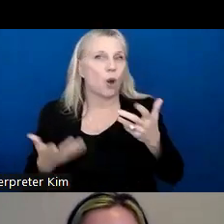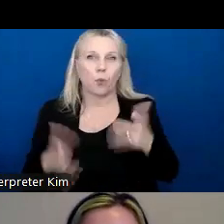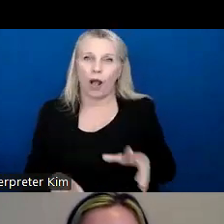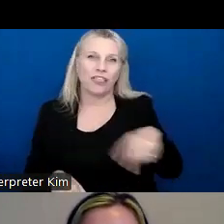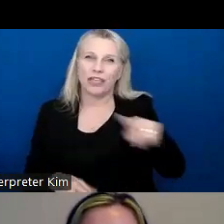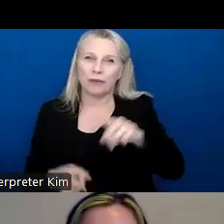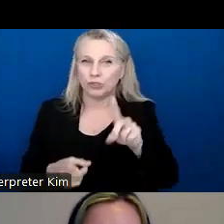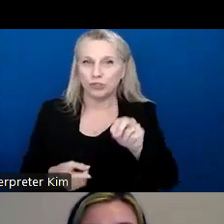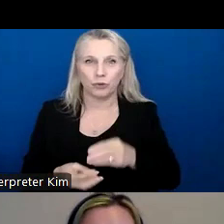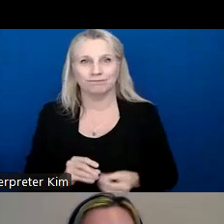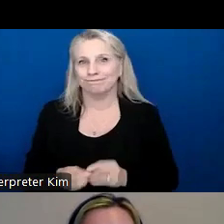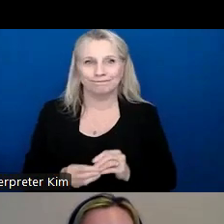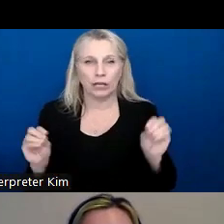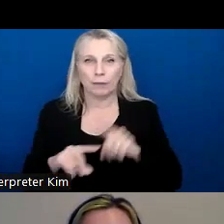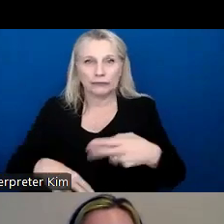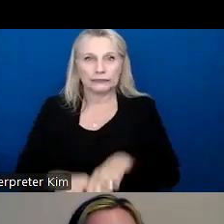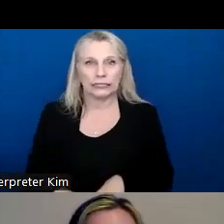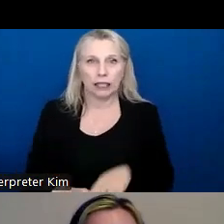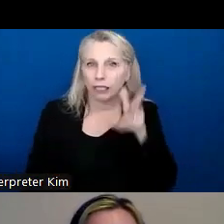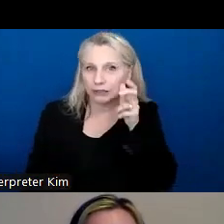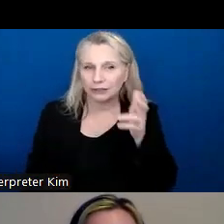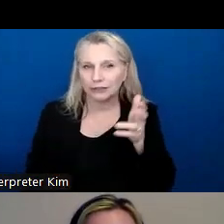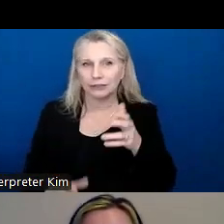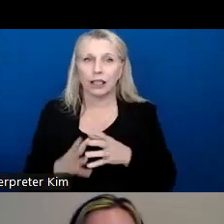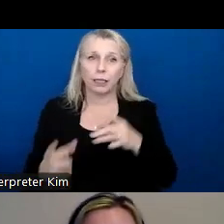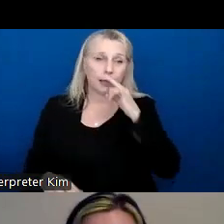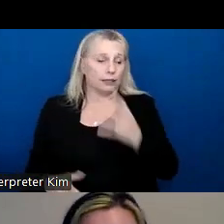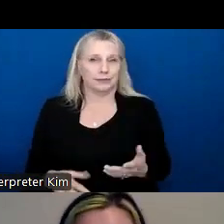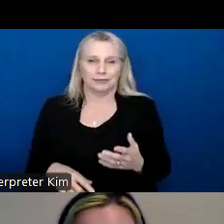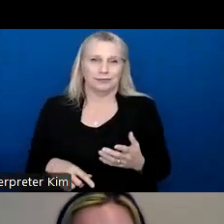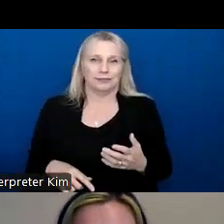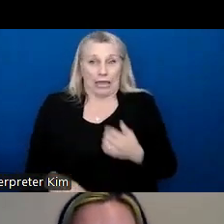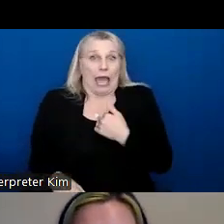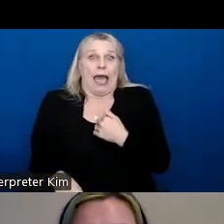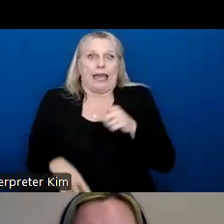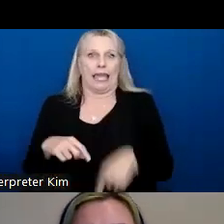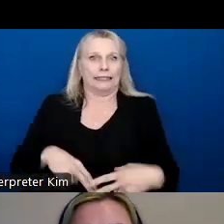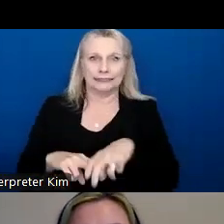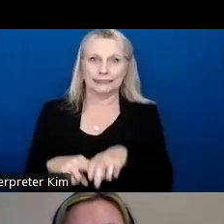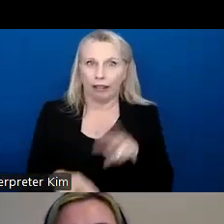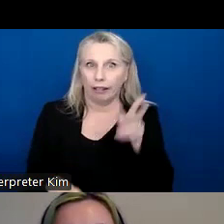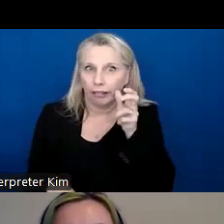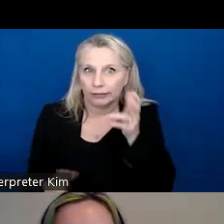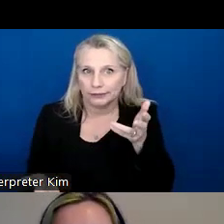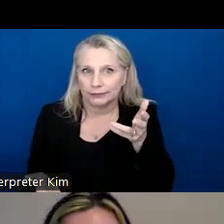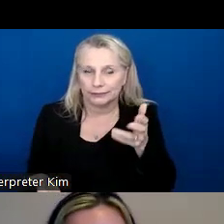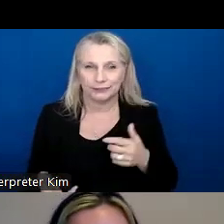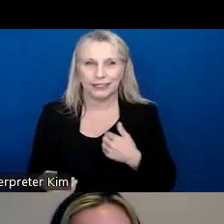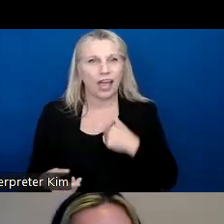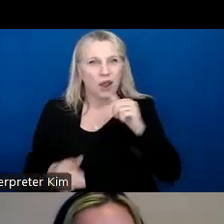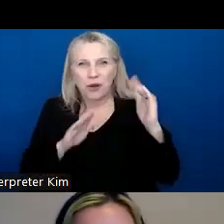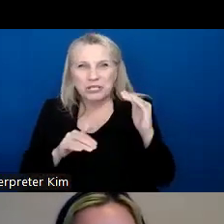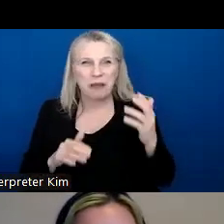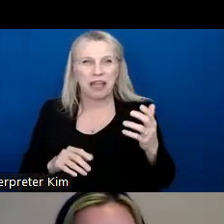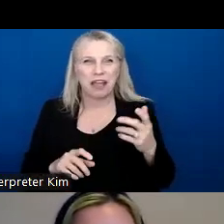do anything, but sit there and listen, because a lot of kids, I cannot sit there and listen. So I'm not going to expect